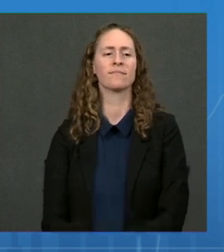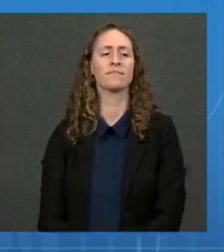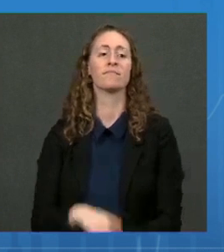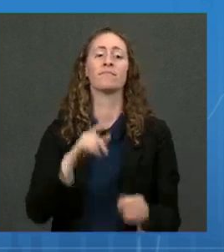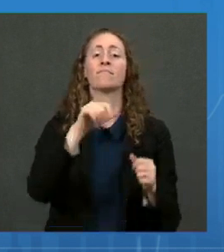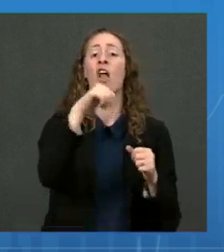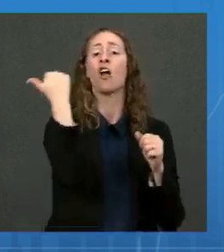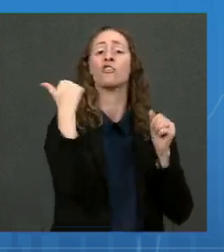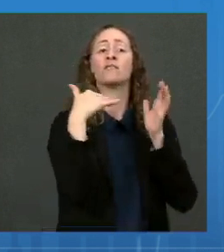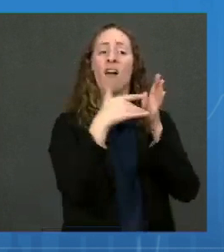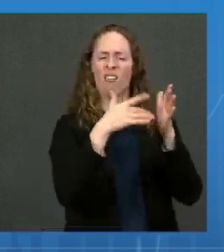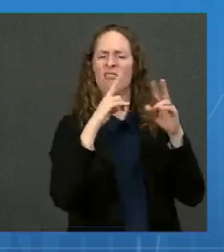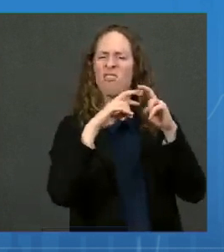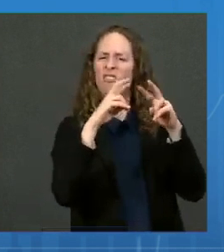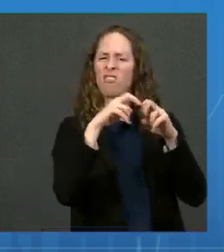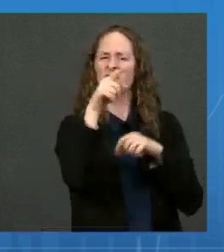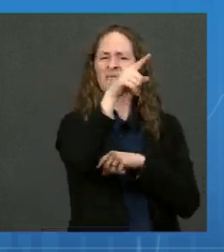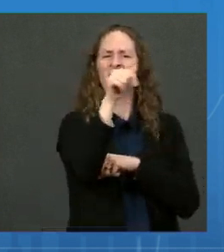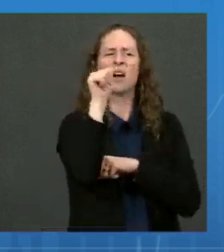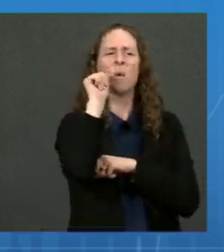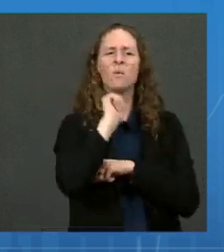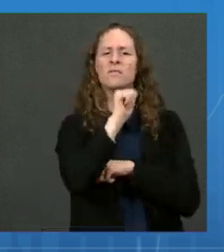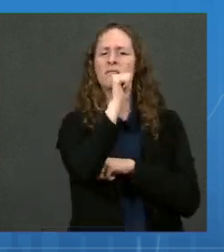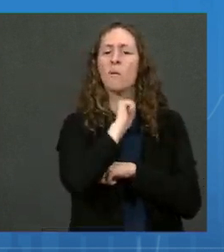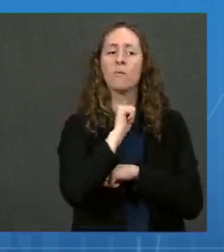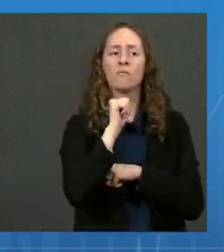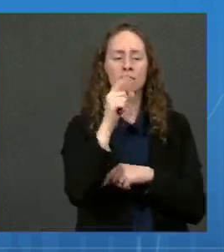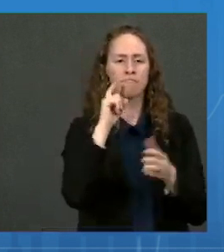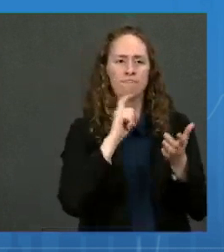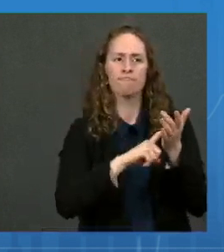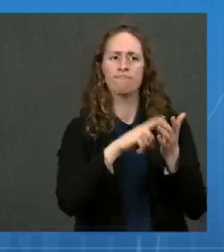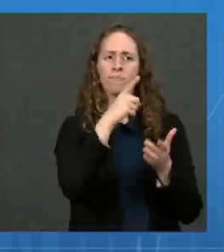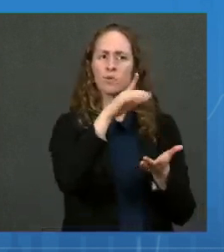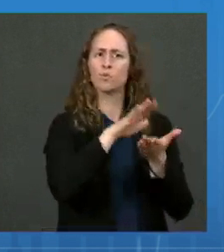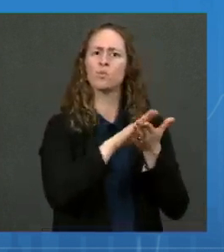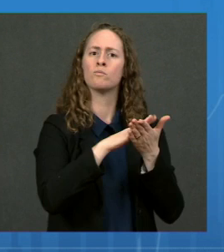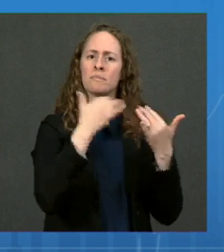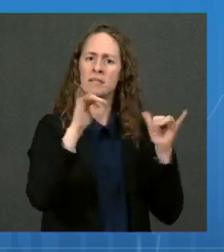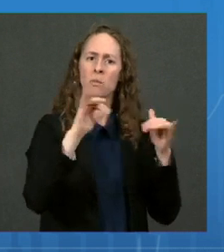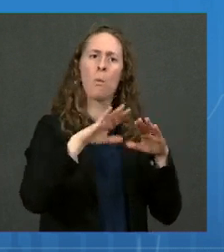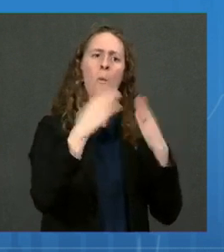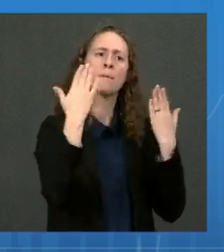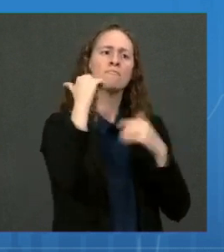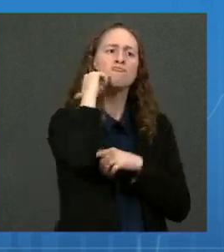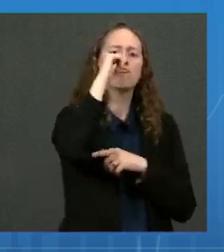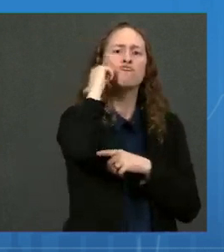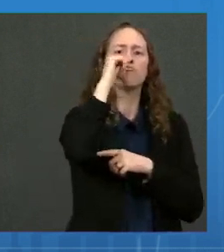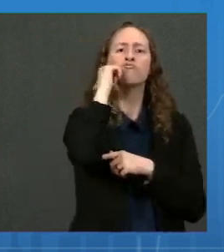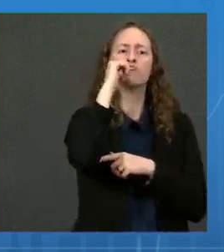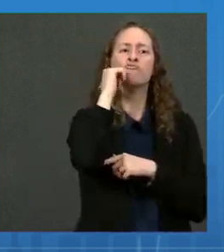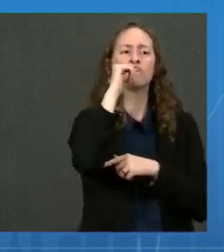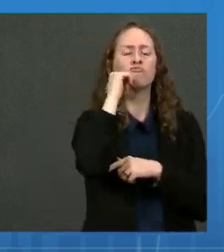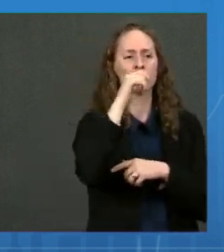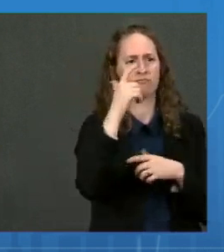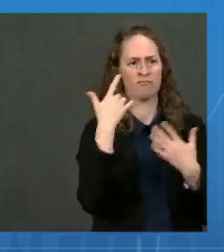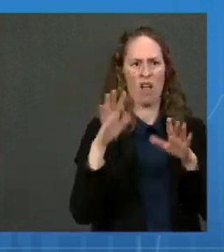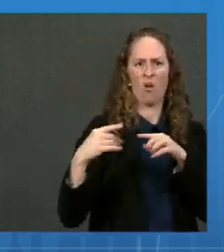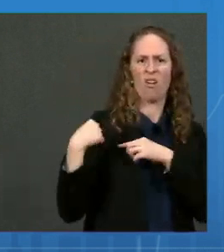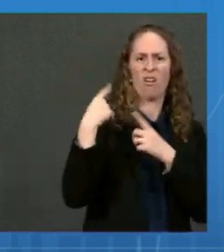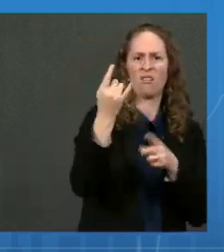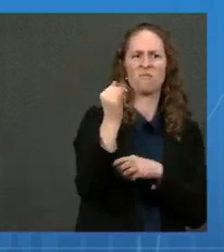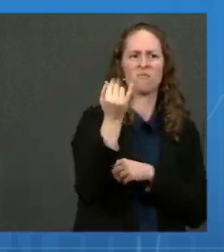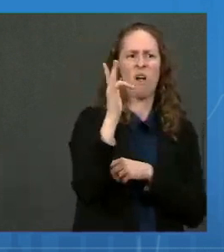Schools in these counties resumed in-person learning in late July. Nearly 1,000 schools were included in the final